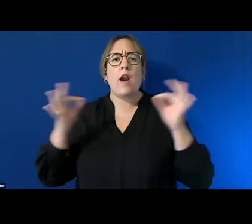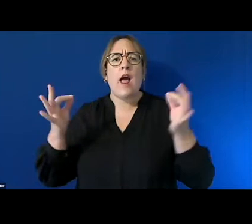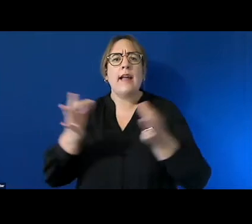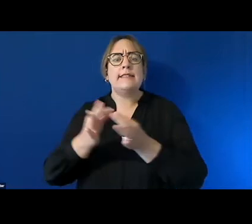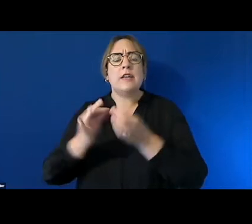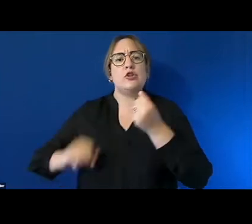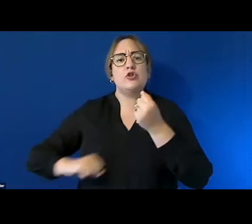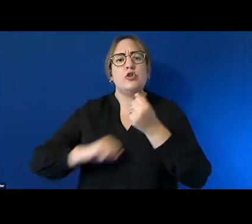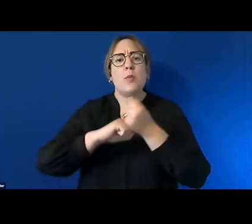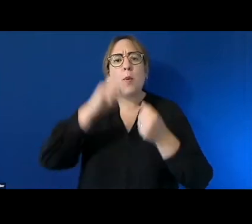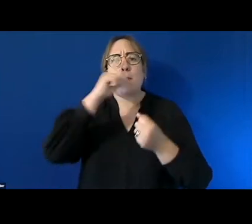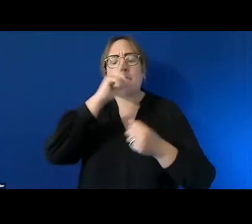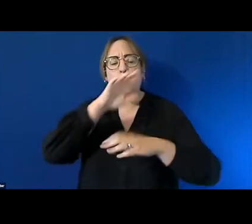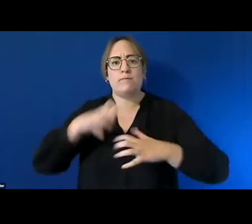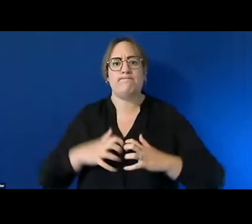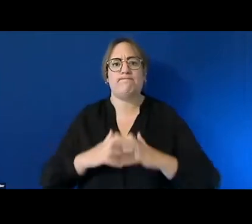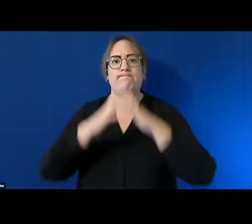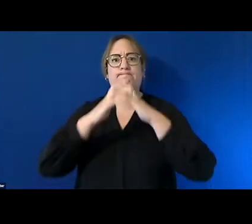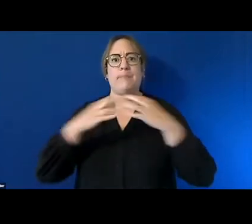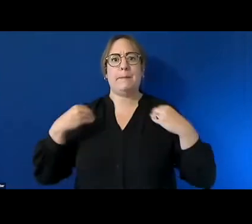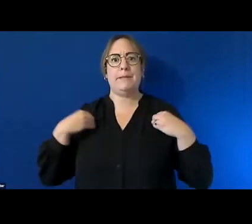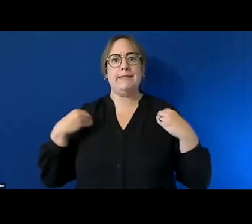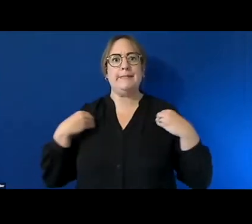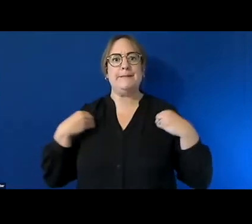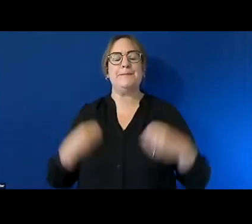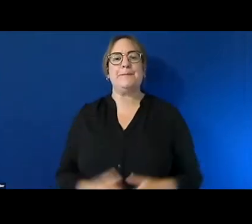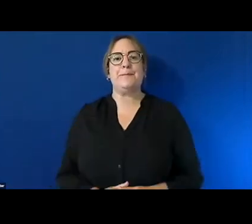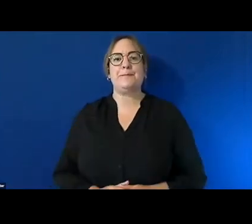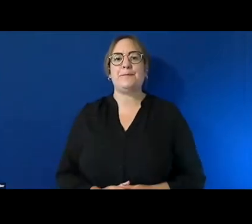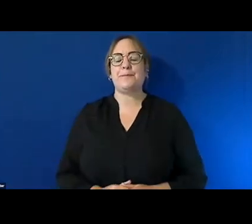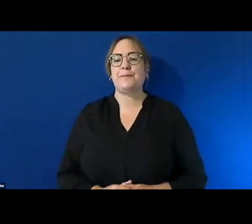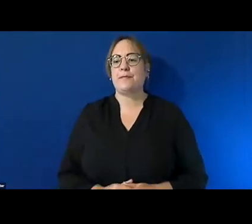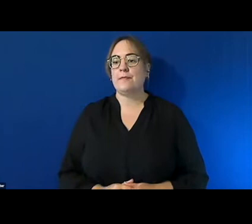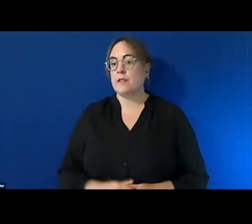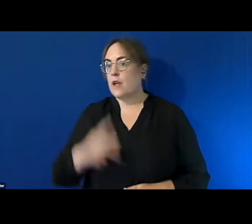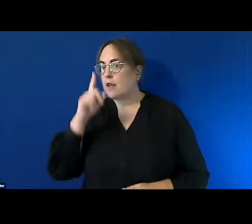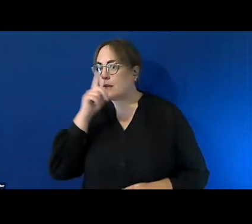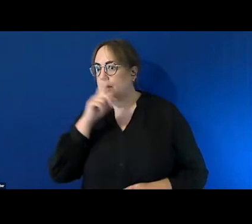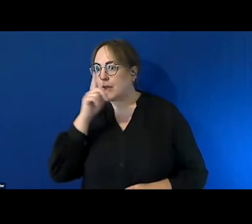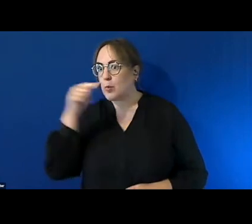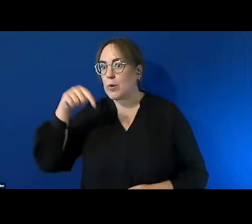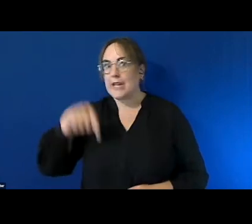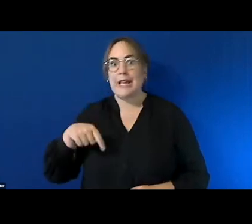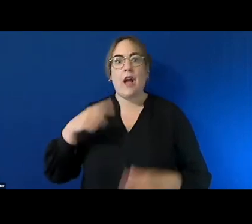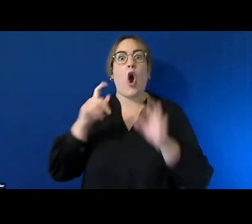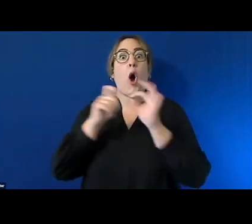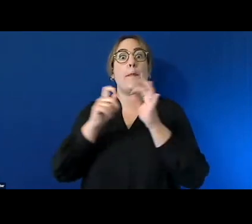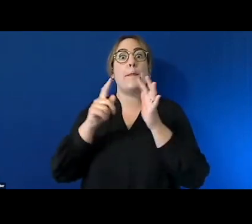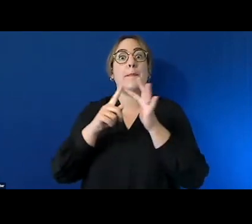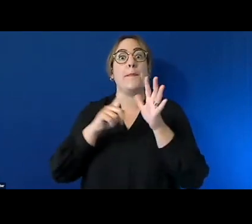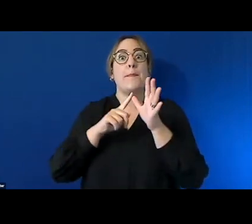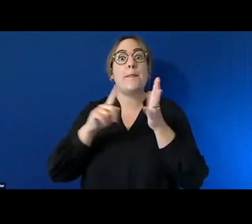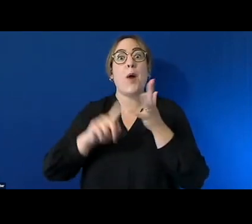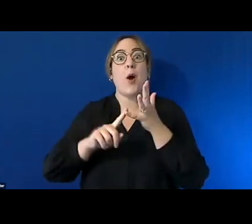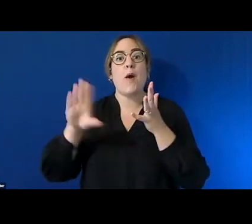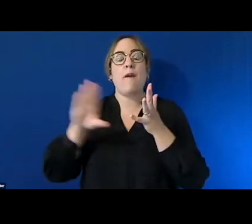looking to start their own business um we've got uh bows here from melbourne polytechnic good morning bow um and we